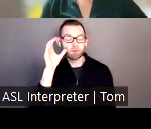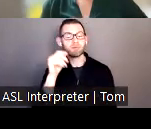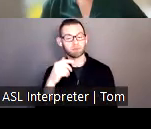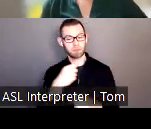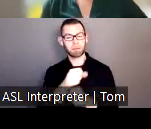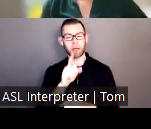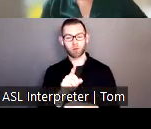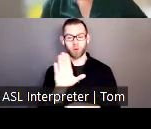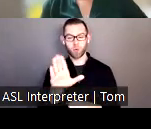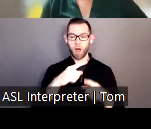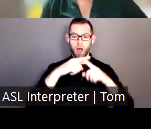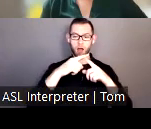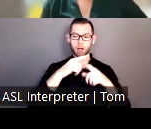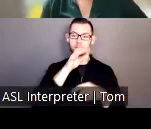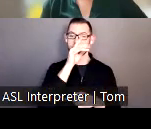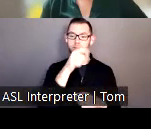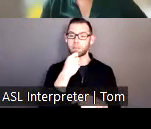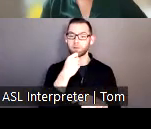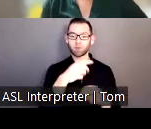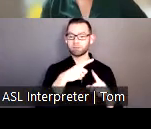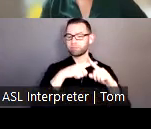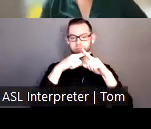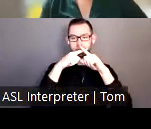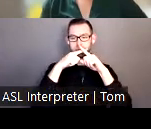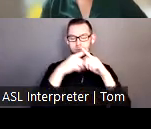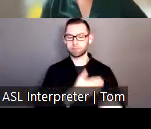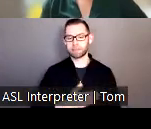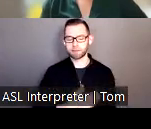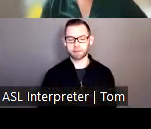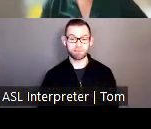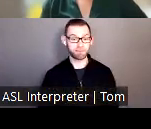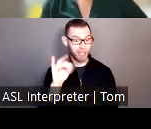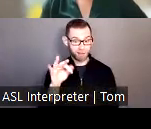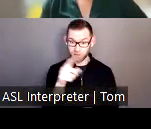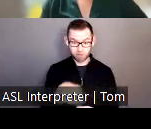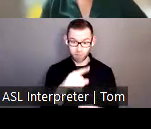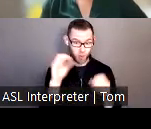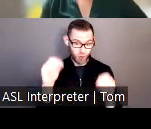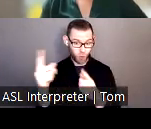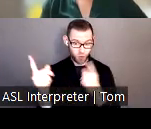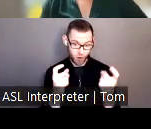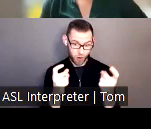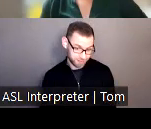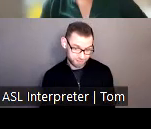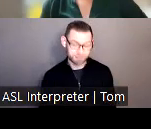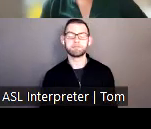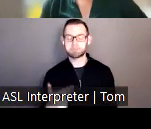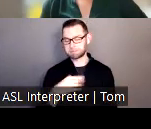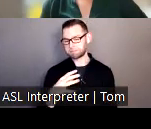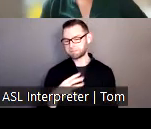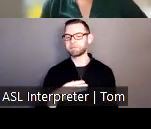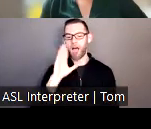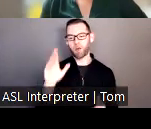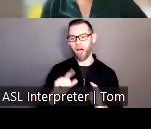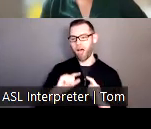If you do not have any questions with all that being said, without any further ado, I will turn it over to Rishi